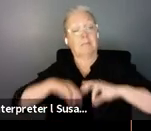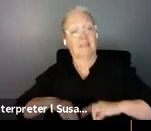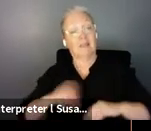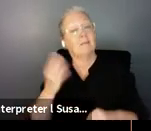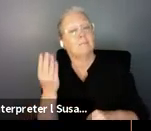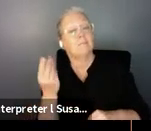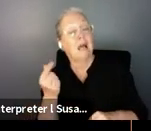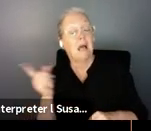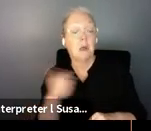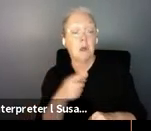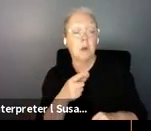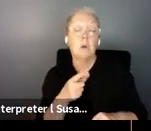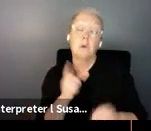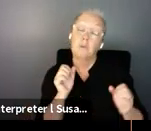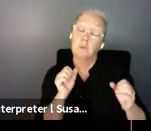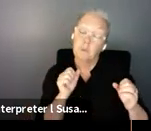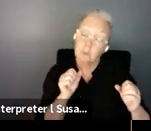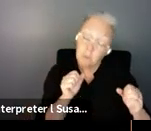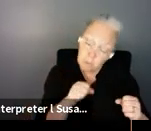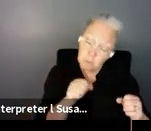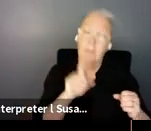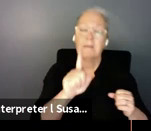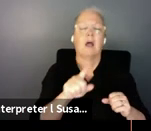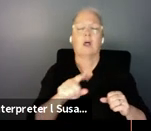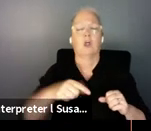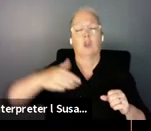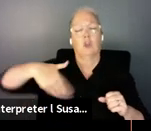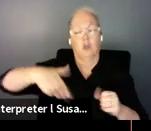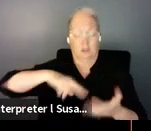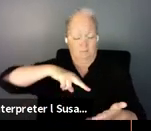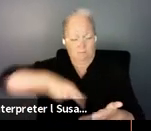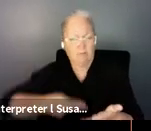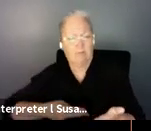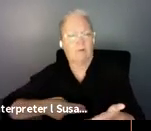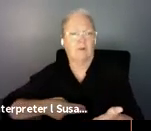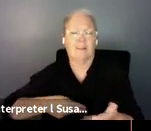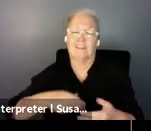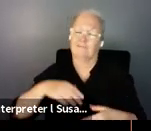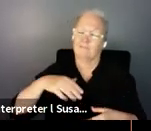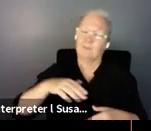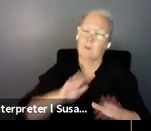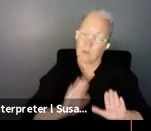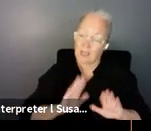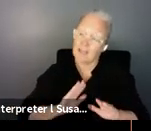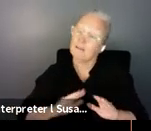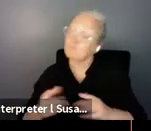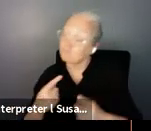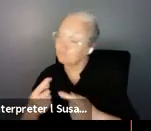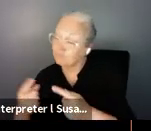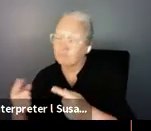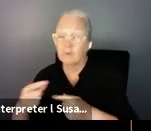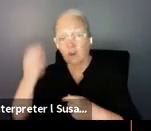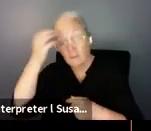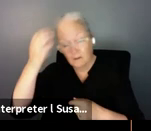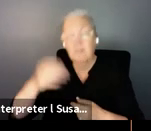but we'll still need to decide the appropriate amount again later we also want to increase the number of uh the